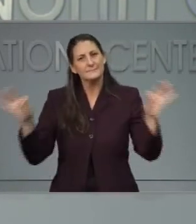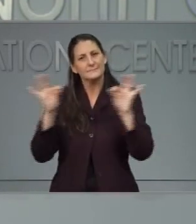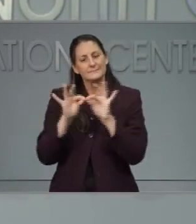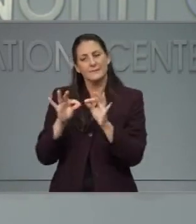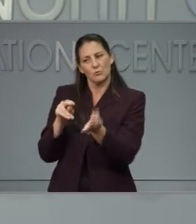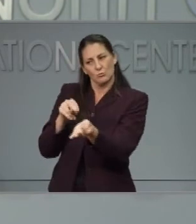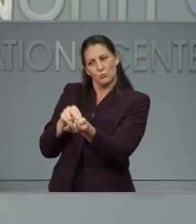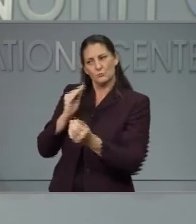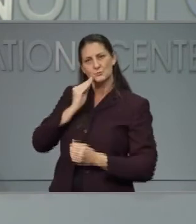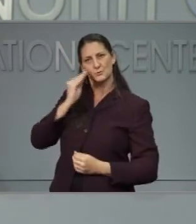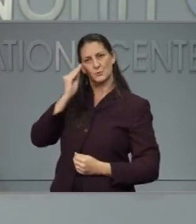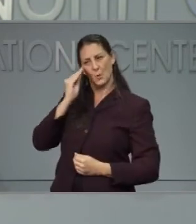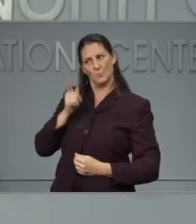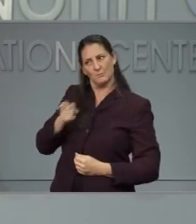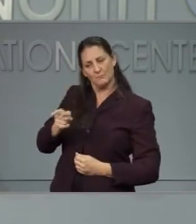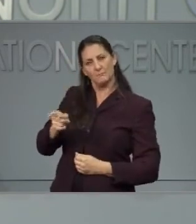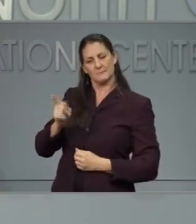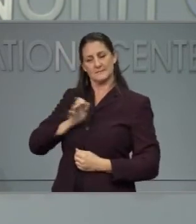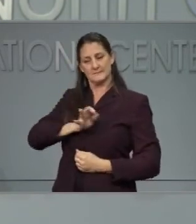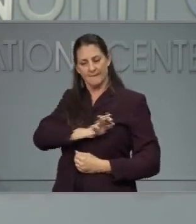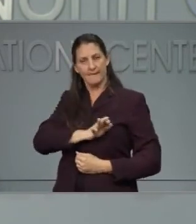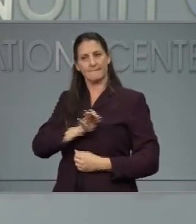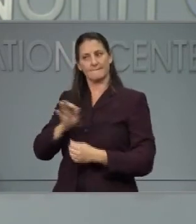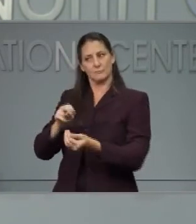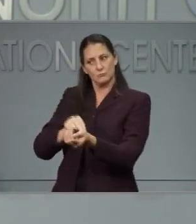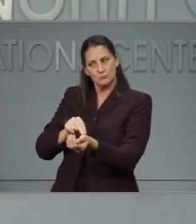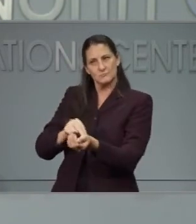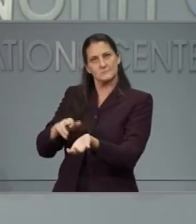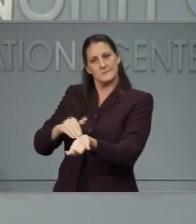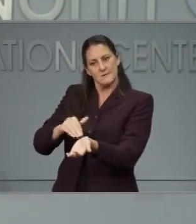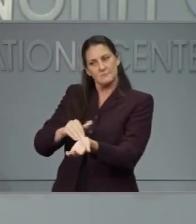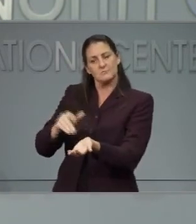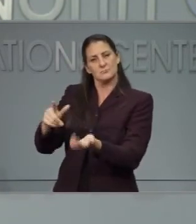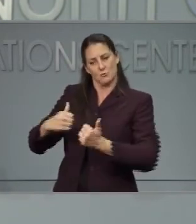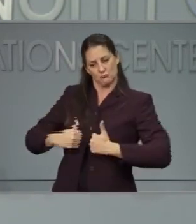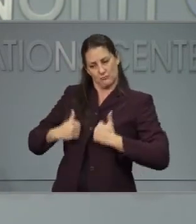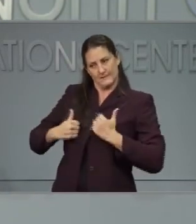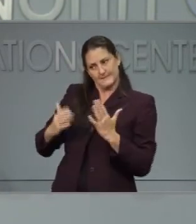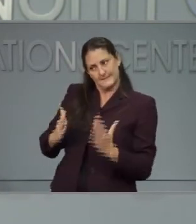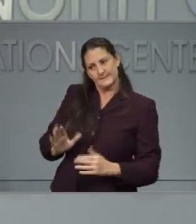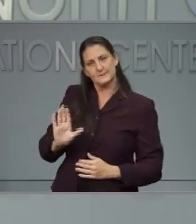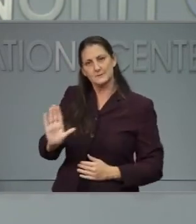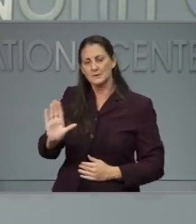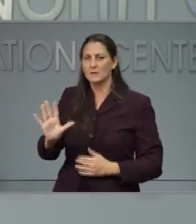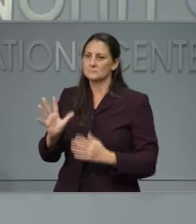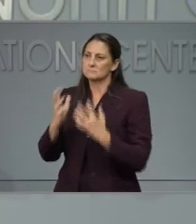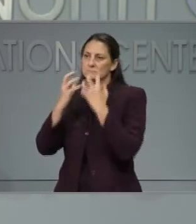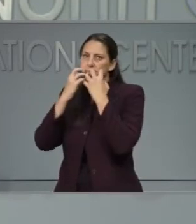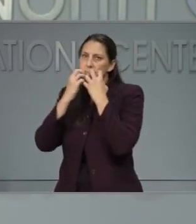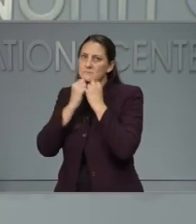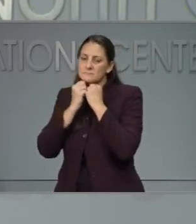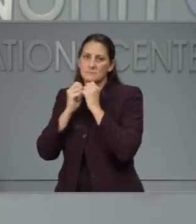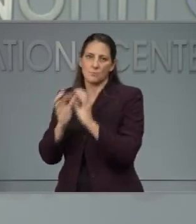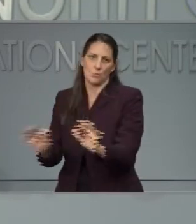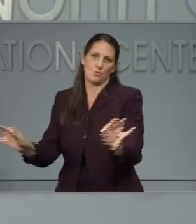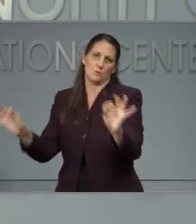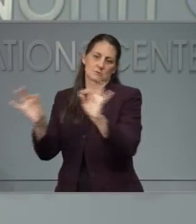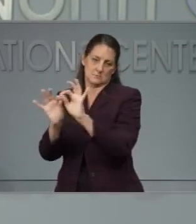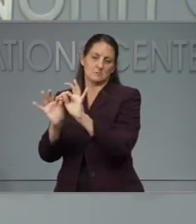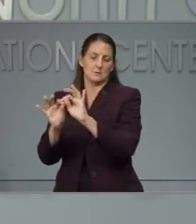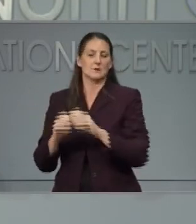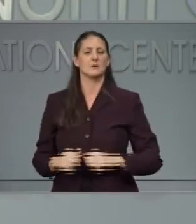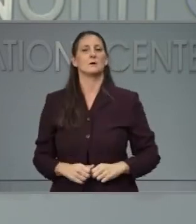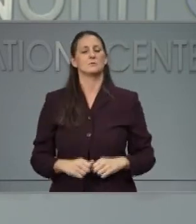the virus. And I think Dr. Cohen will step up and outline to you very specific steps that would be taken